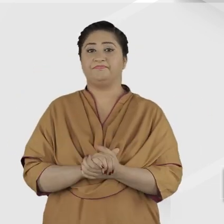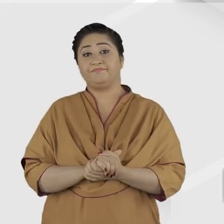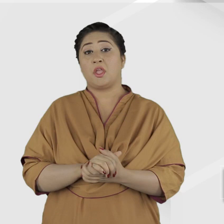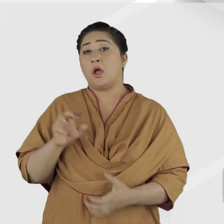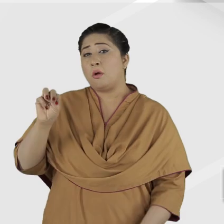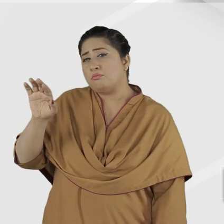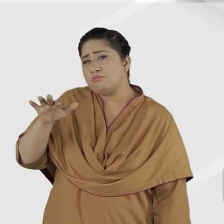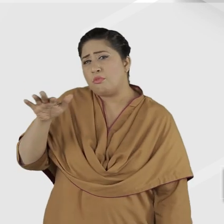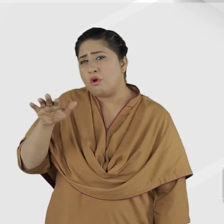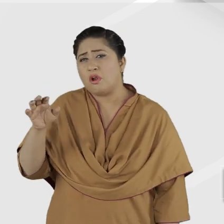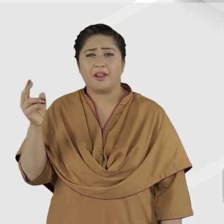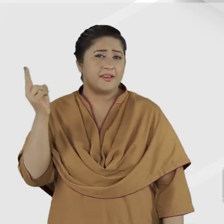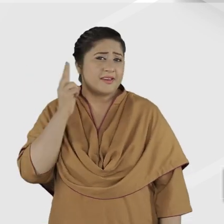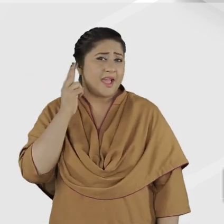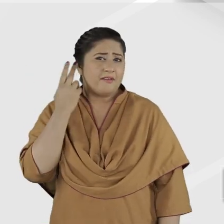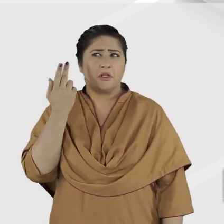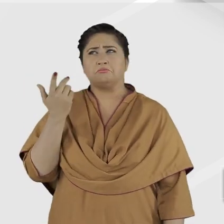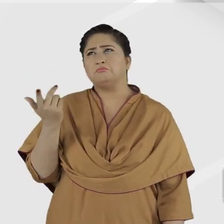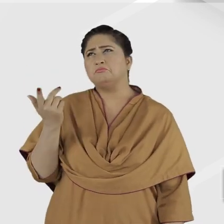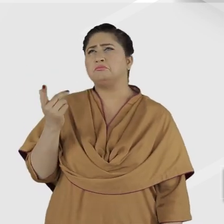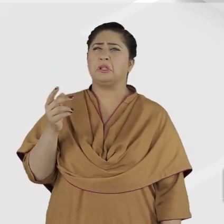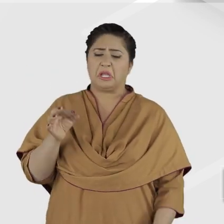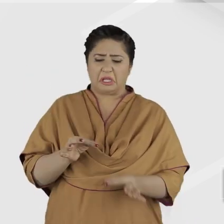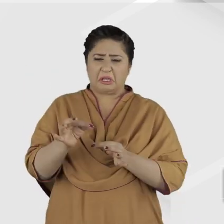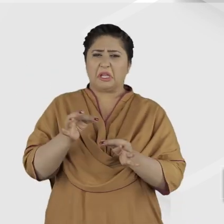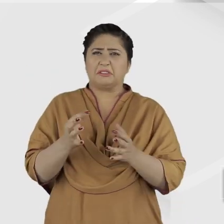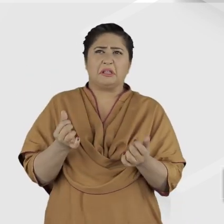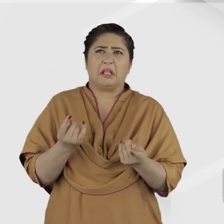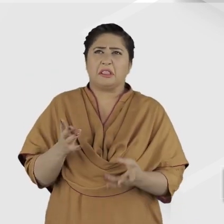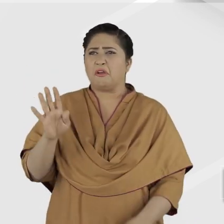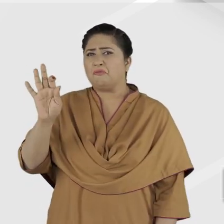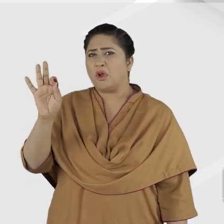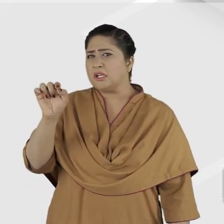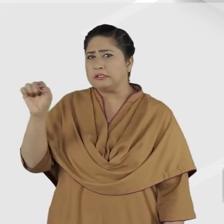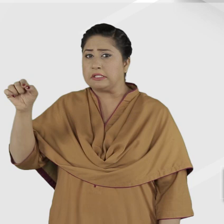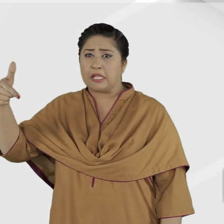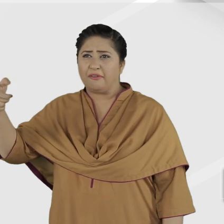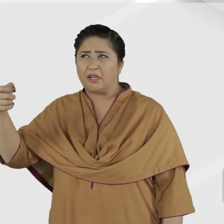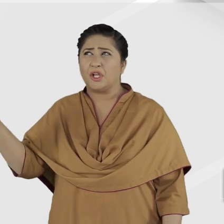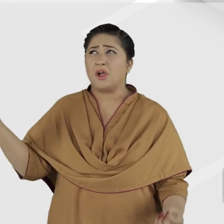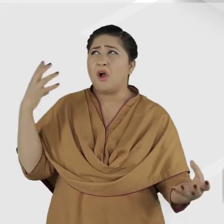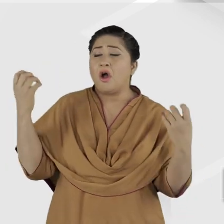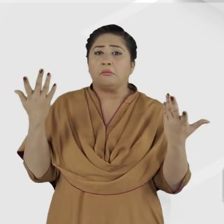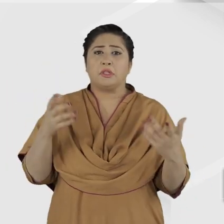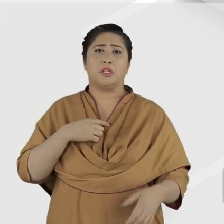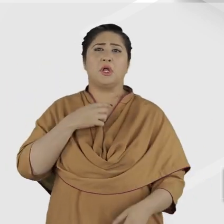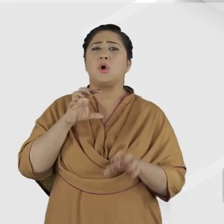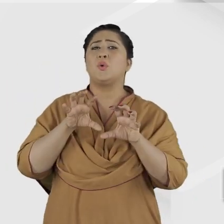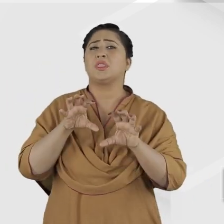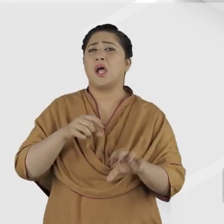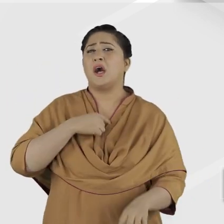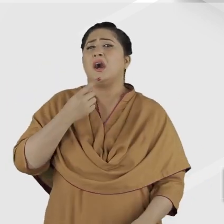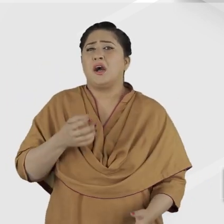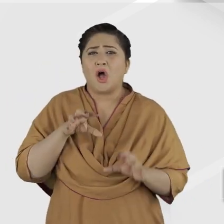moderate deafness is in the range of 40 to 70 decibels. Think of noises like a dog barking